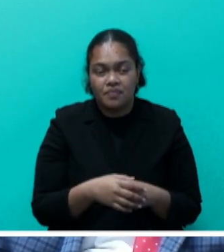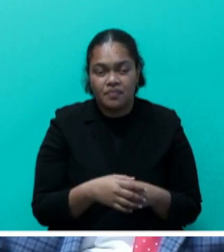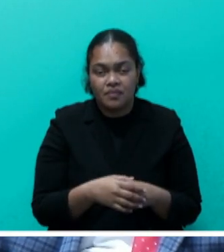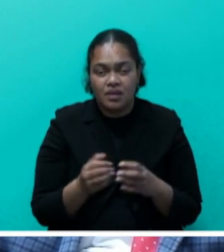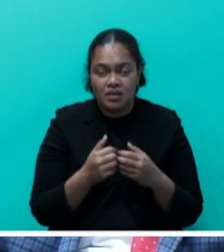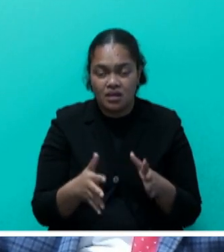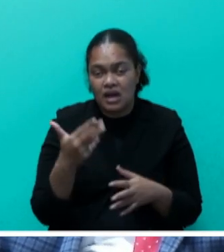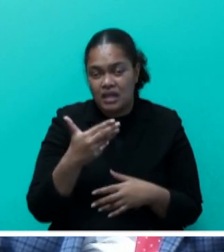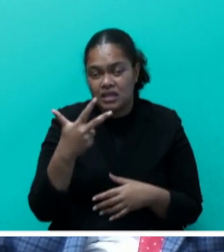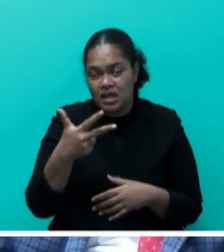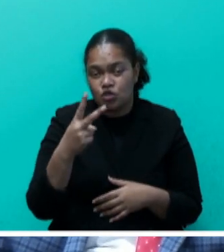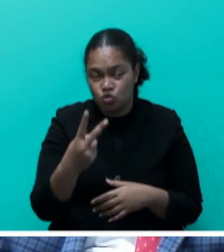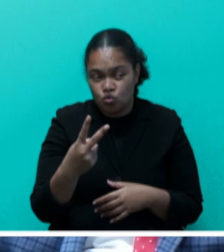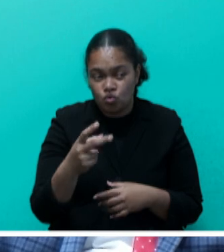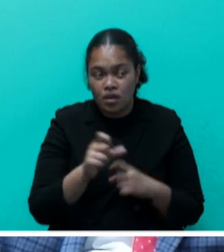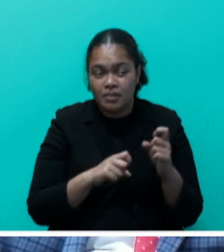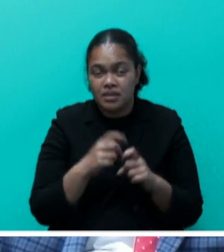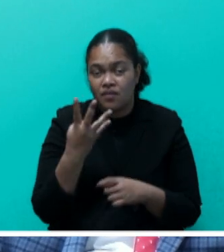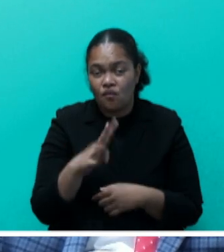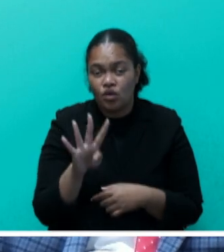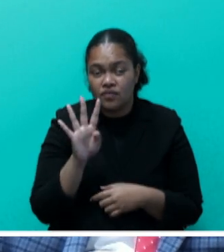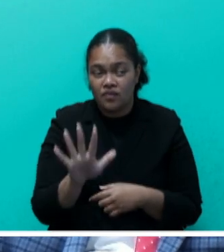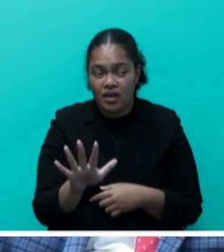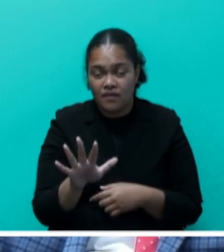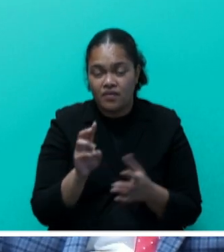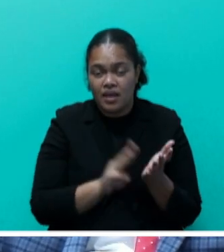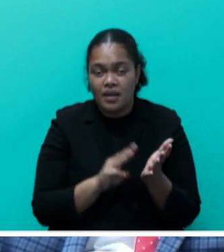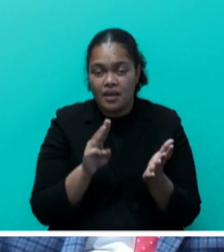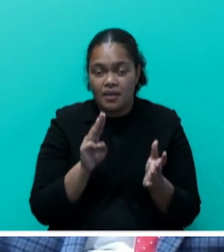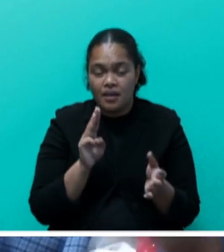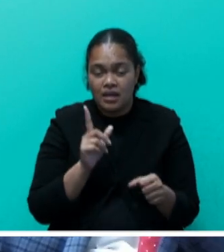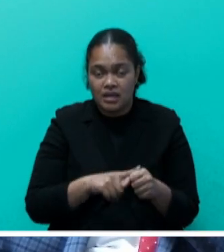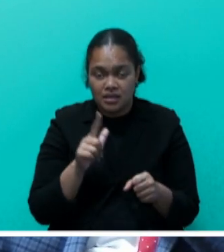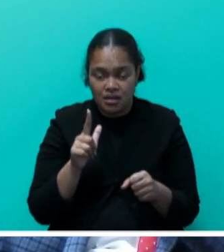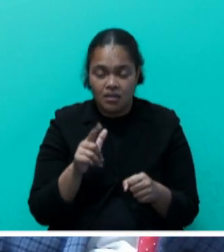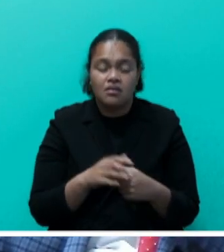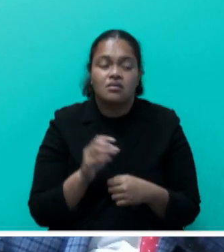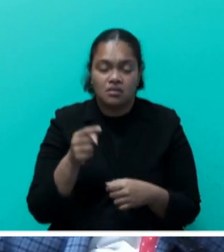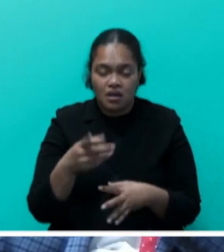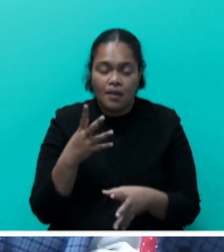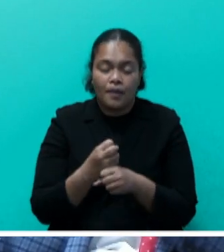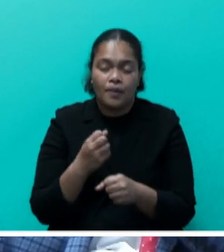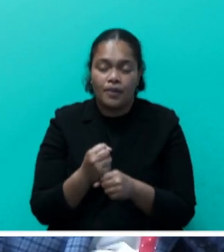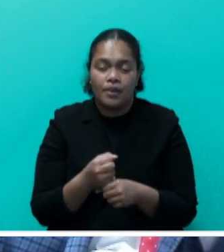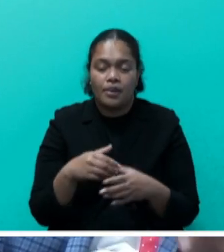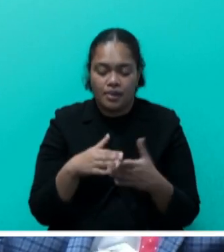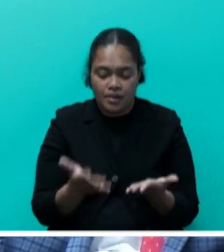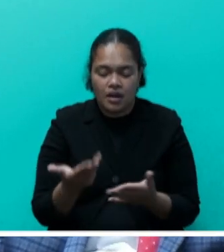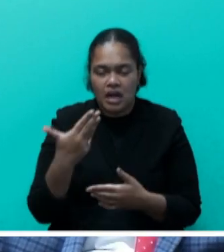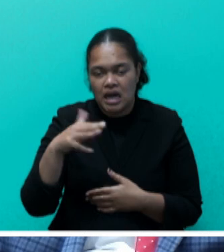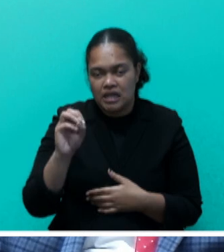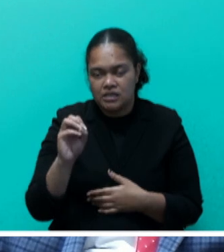in 1982 with a capacity of 45 MLD, and has been incrementally upgraded to current capacity of 90